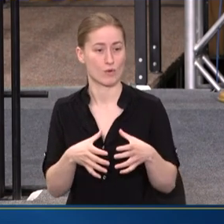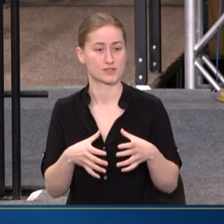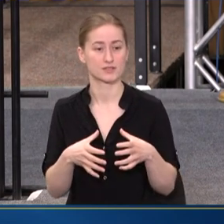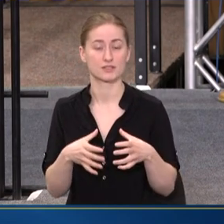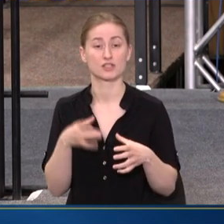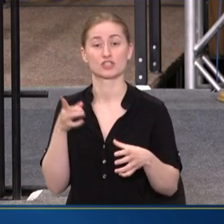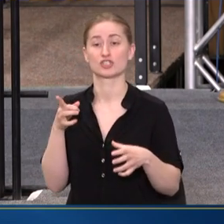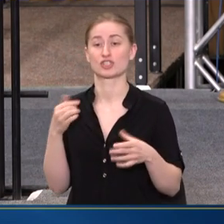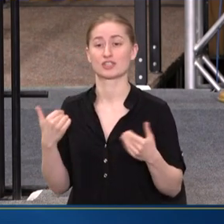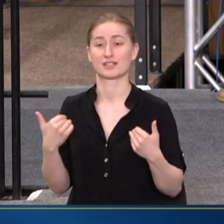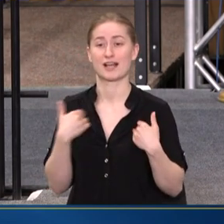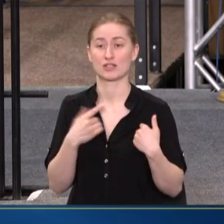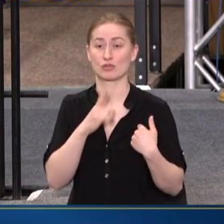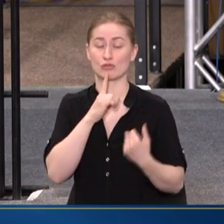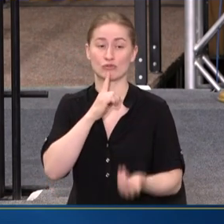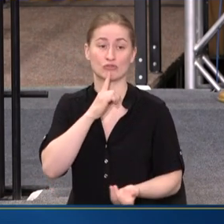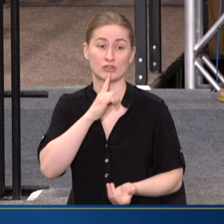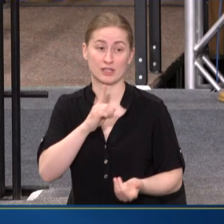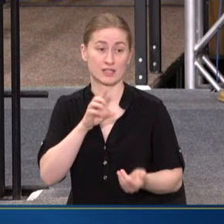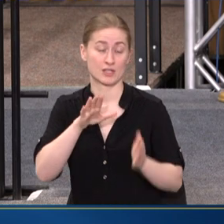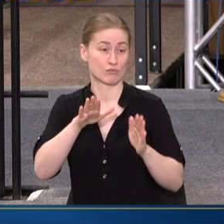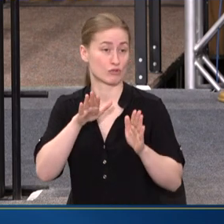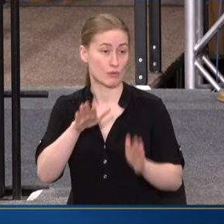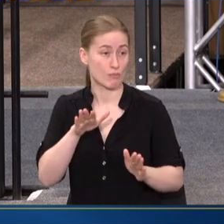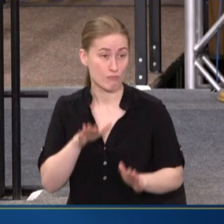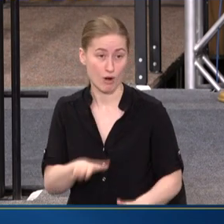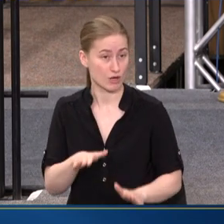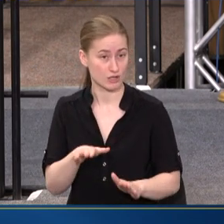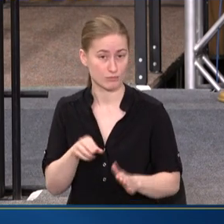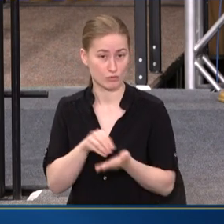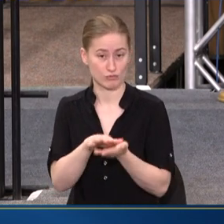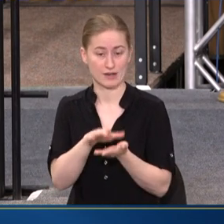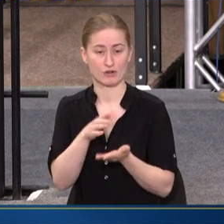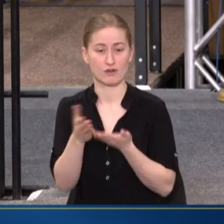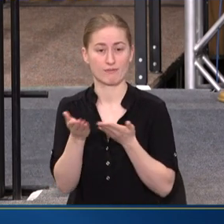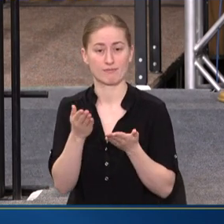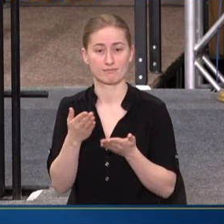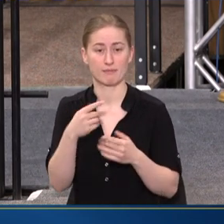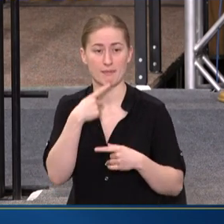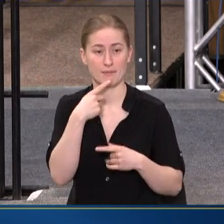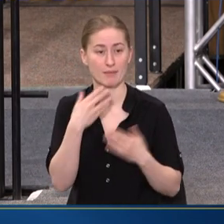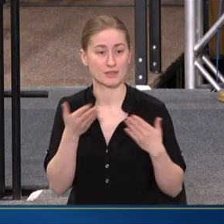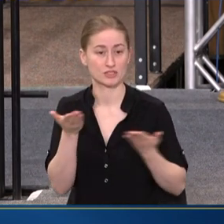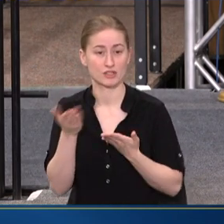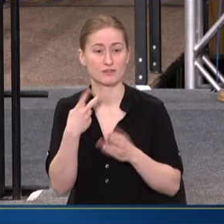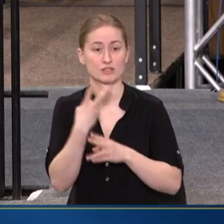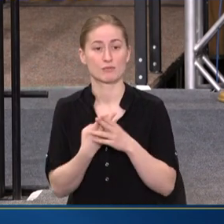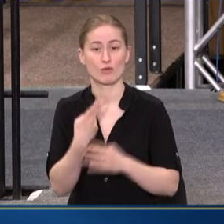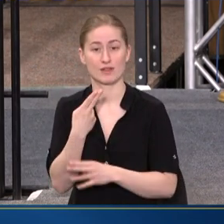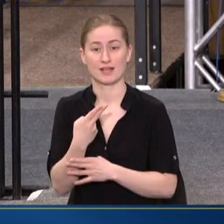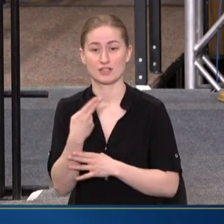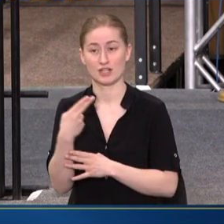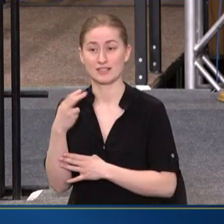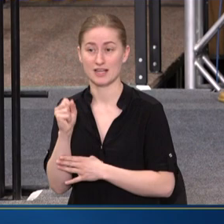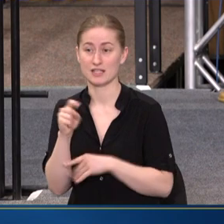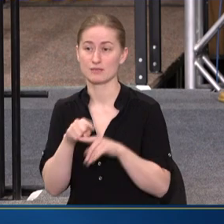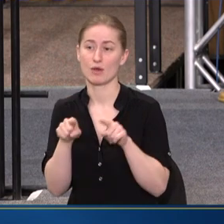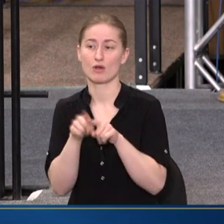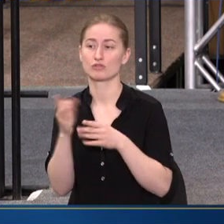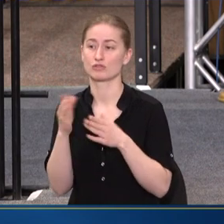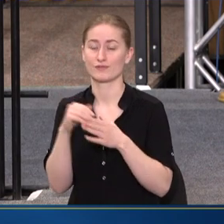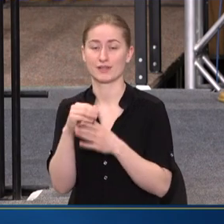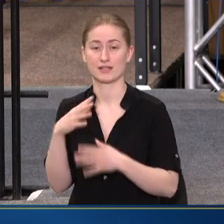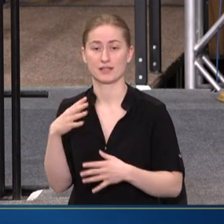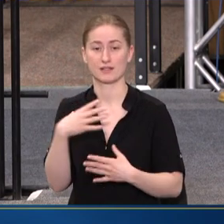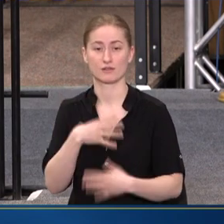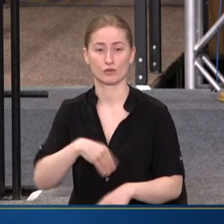AND SHE HAS A REALLY REMARKABLE RECORD OF PUBLIC SERVICE BOTH AT HHS BUT ALSO SERVING IN THE WHITE